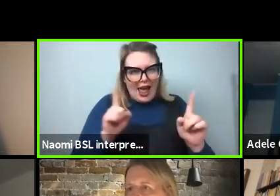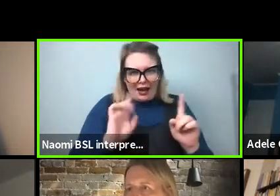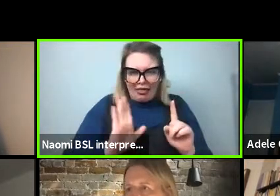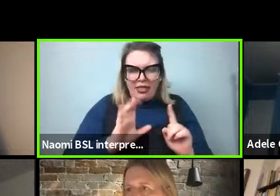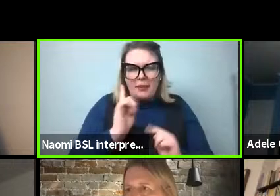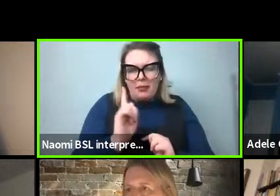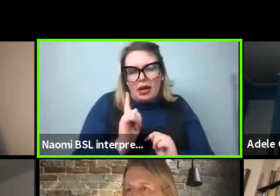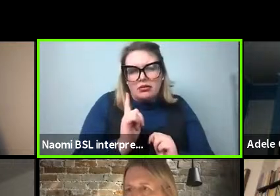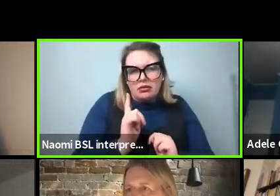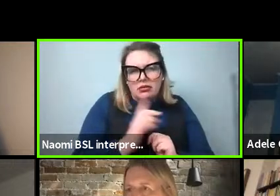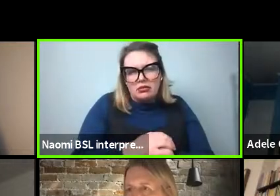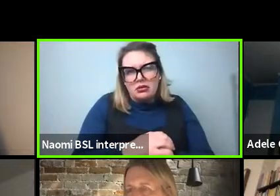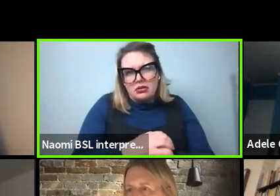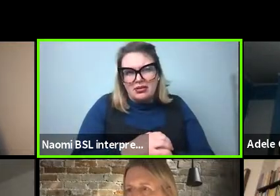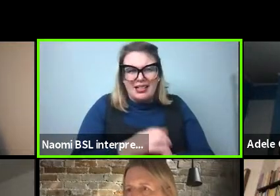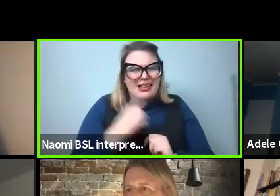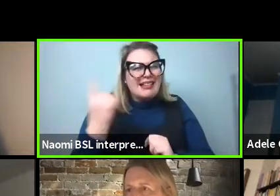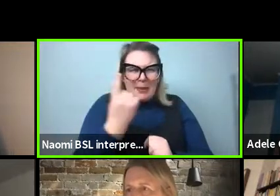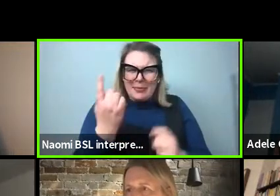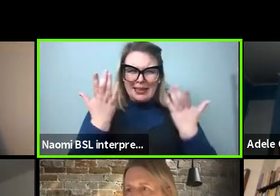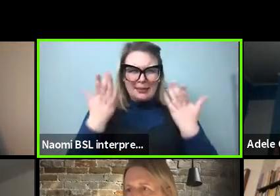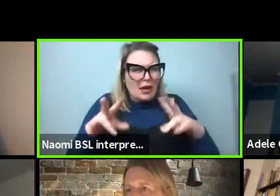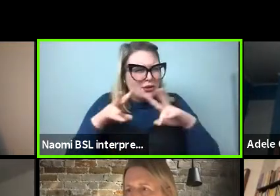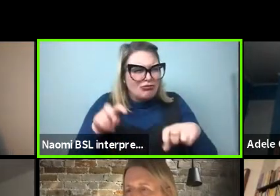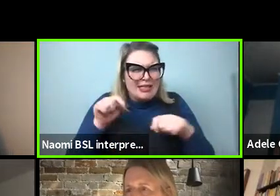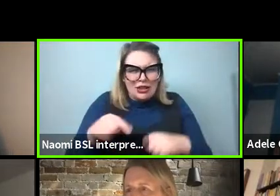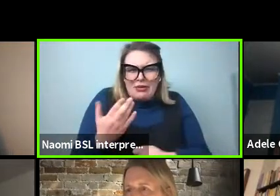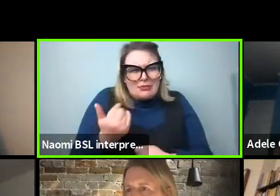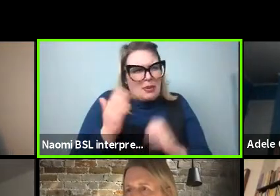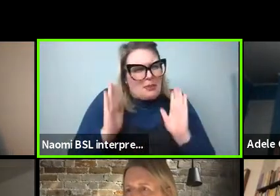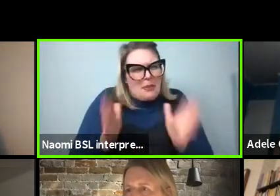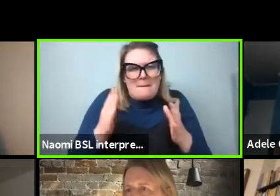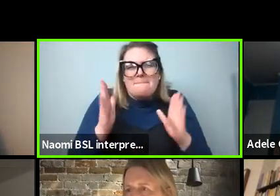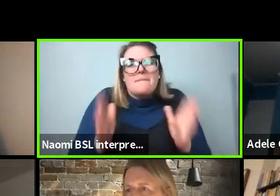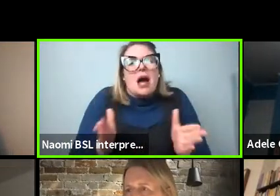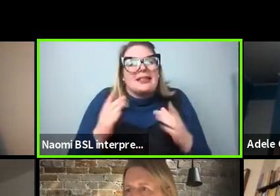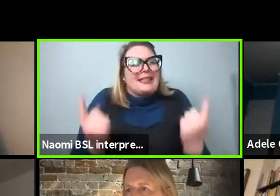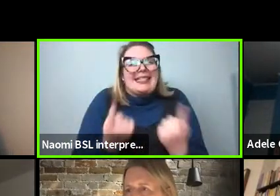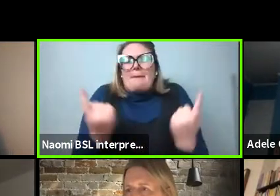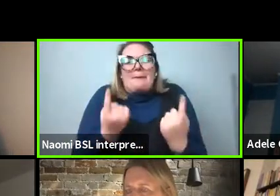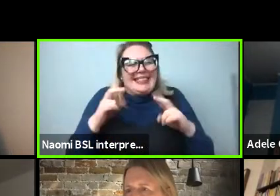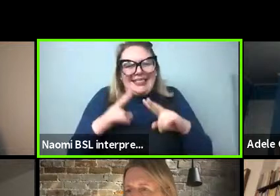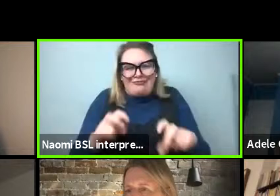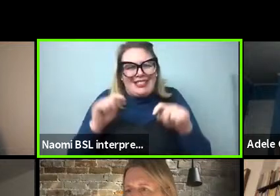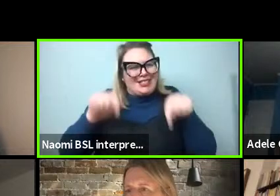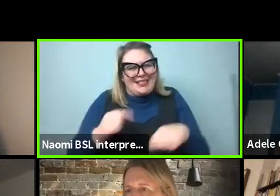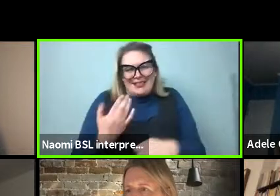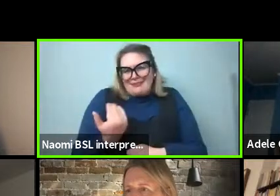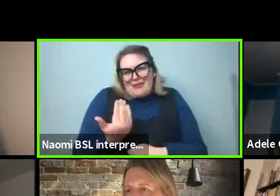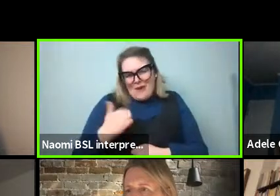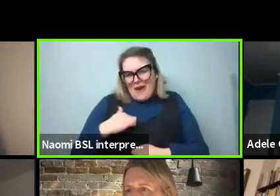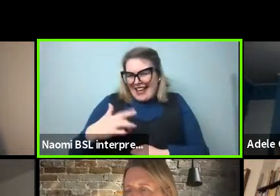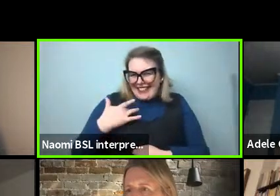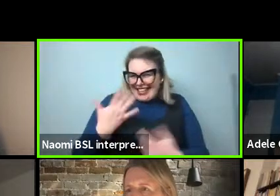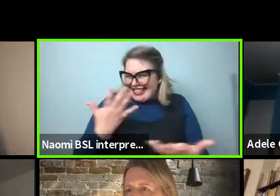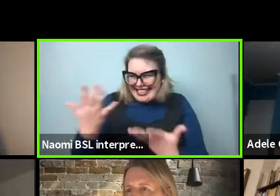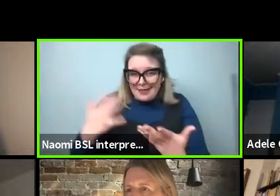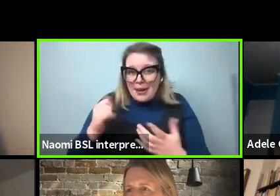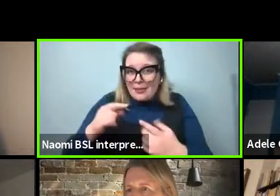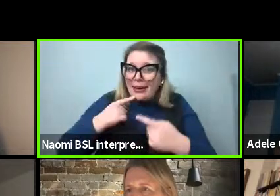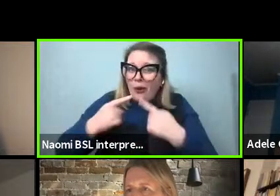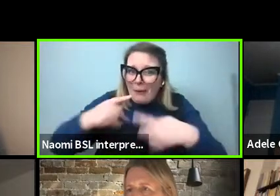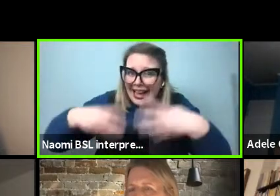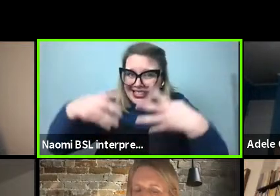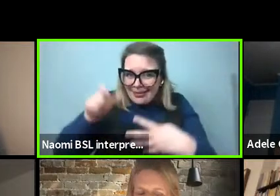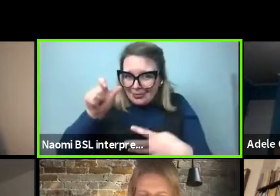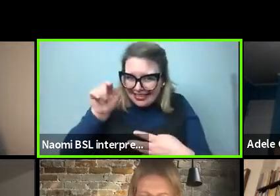that, I mean, I just, someone must've done this actually someone, some, some information theory person must've done this. And then probably someone here in the comments will be able to like, I don't